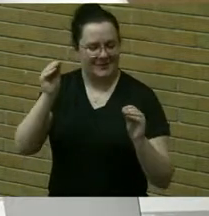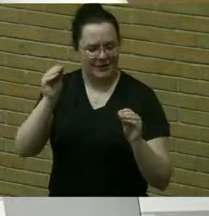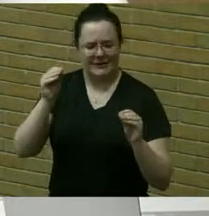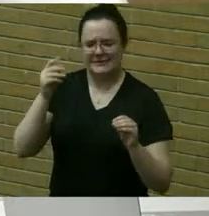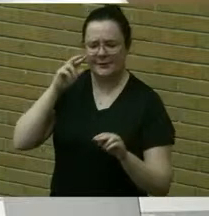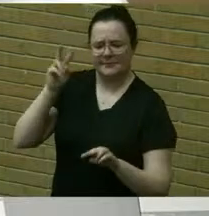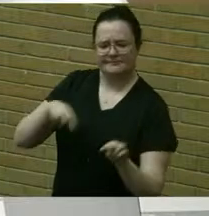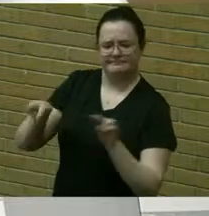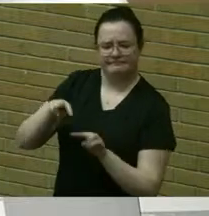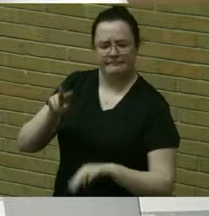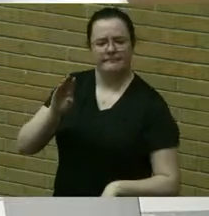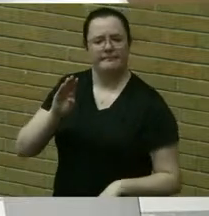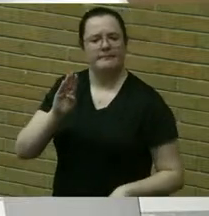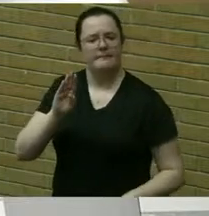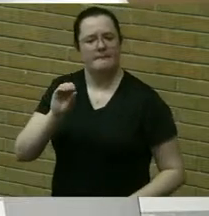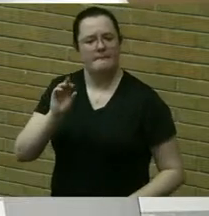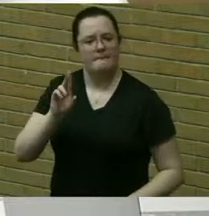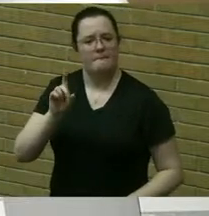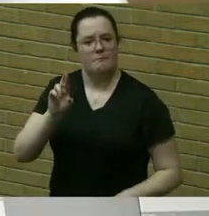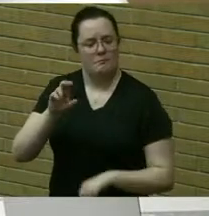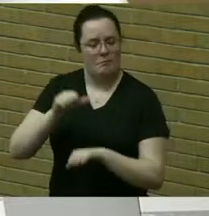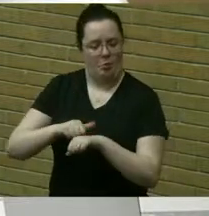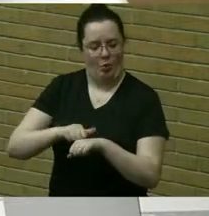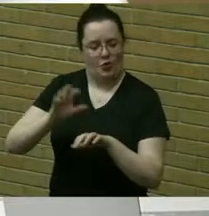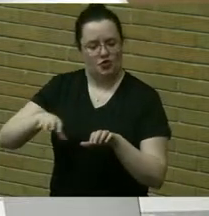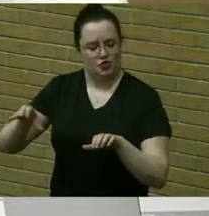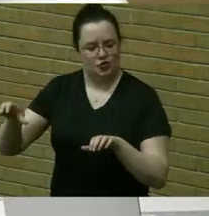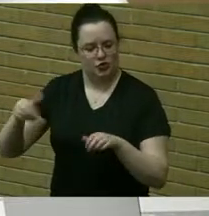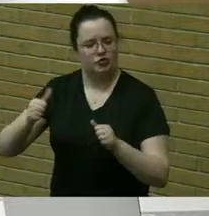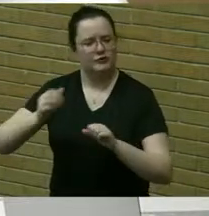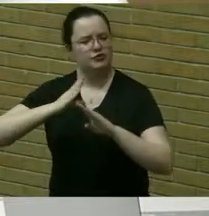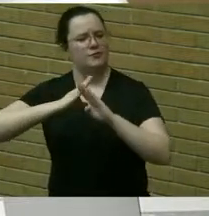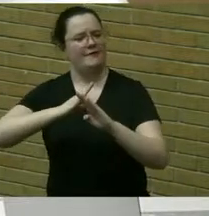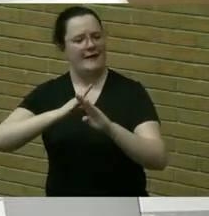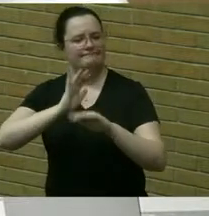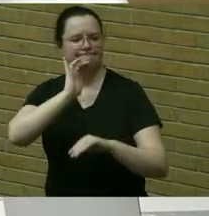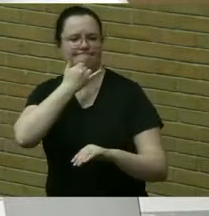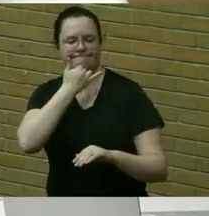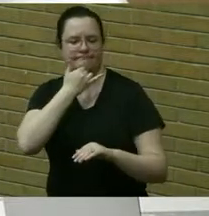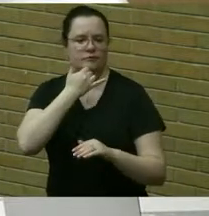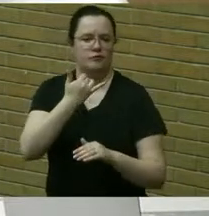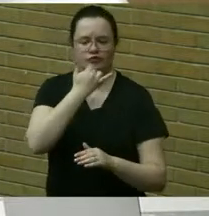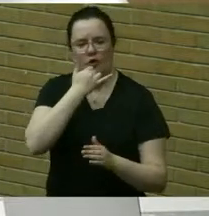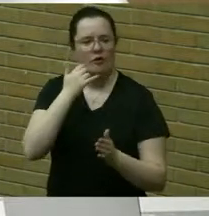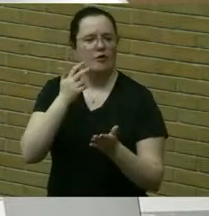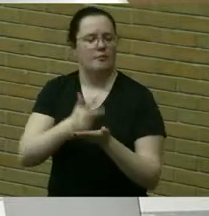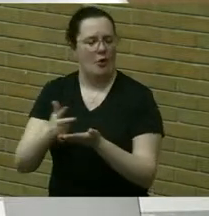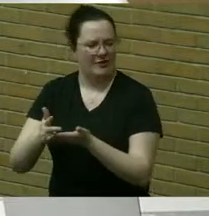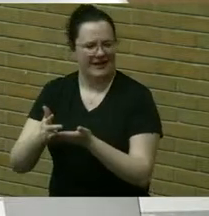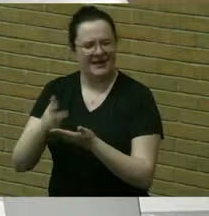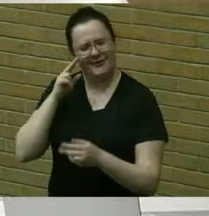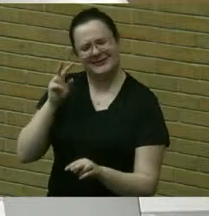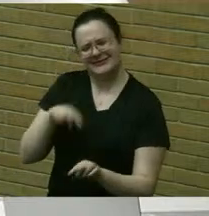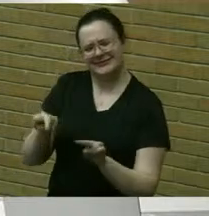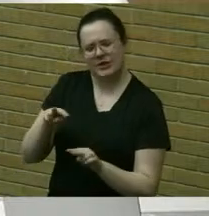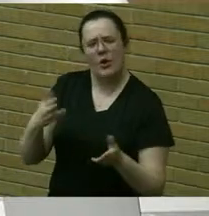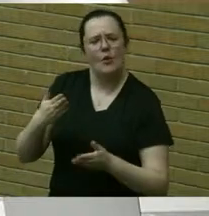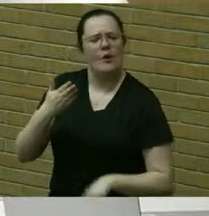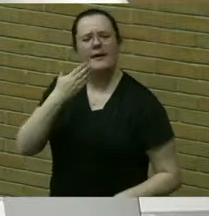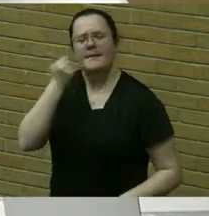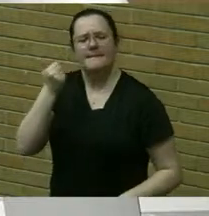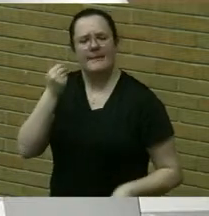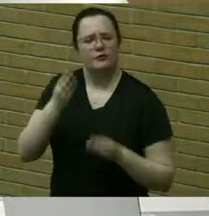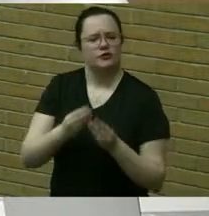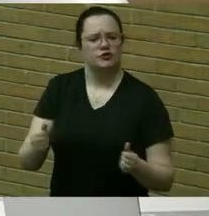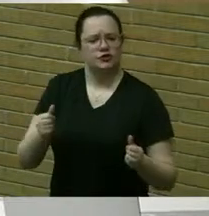of boulders attempted to curb illicit parking and possible alternative solutions that better align with maintenance and